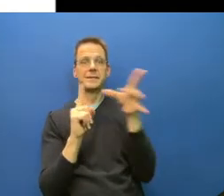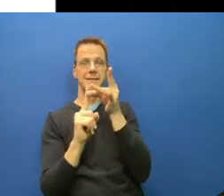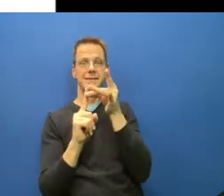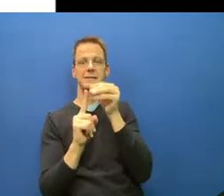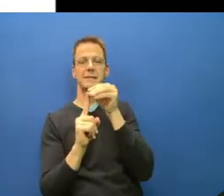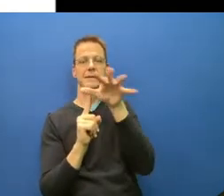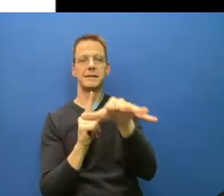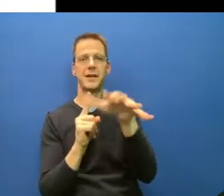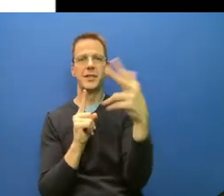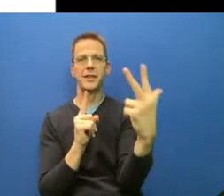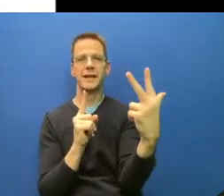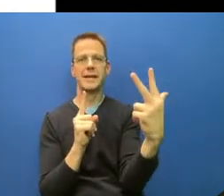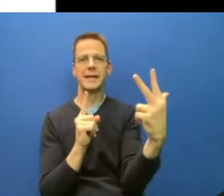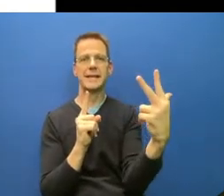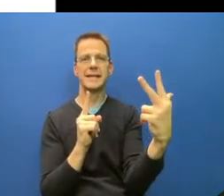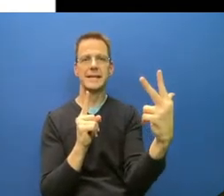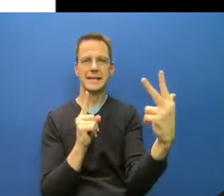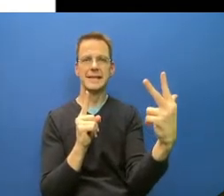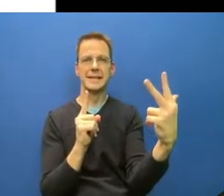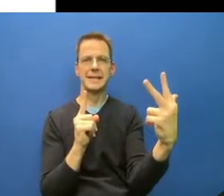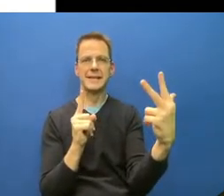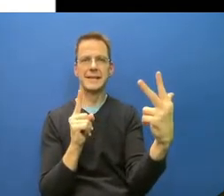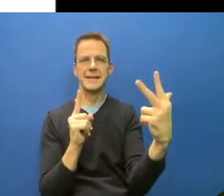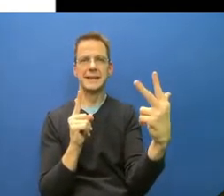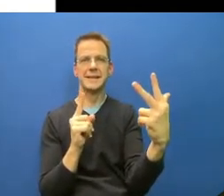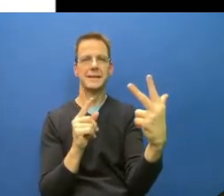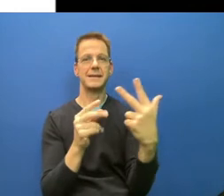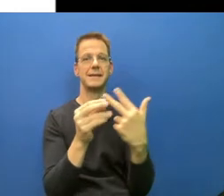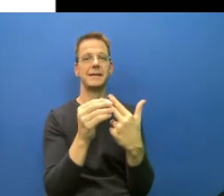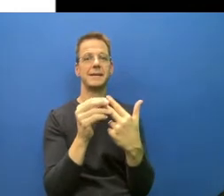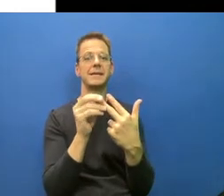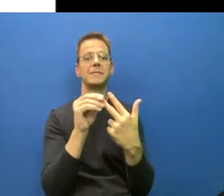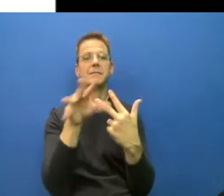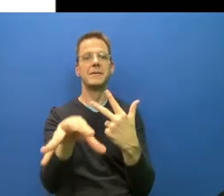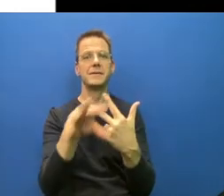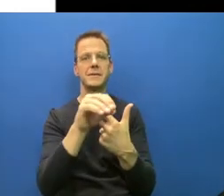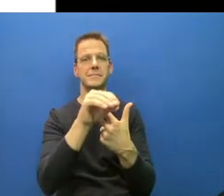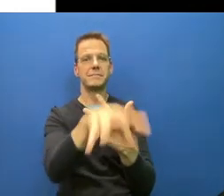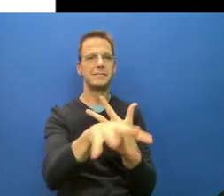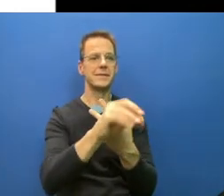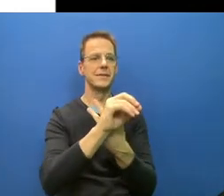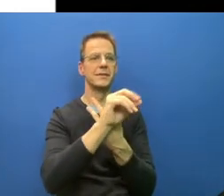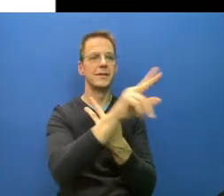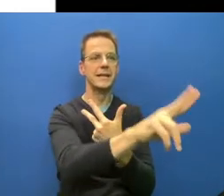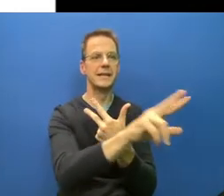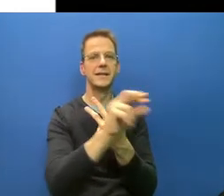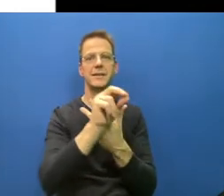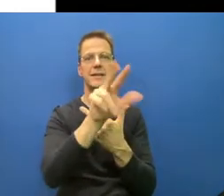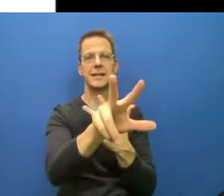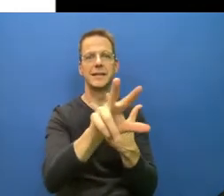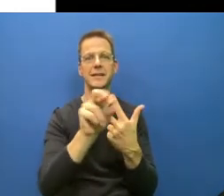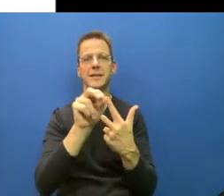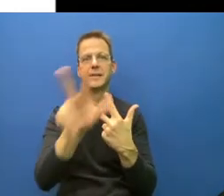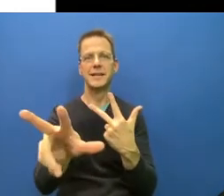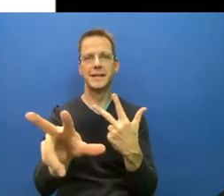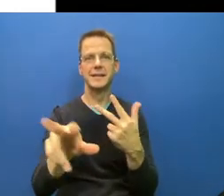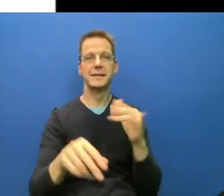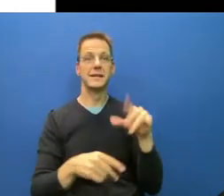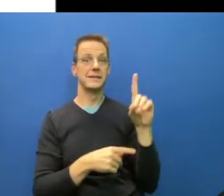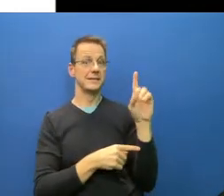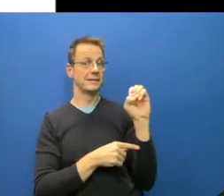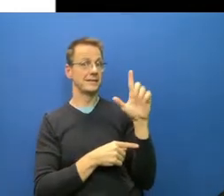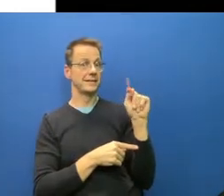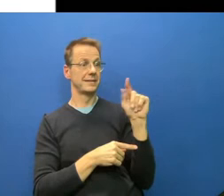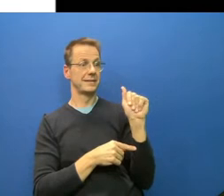replicate and let it mutate. And it generated a new variant that is twice more transmissible with our value of around six. And then there's